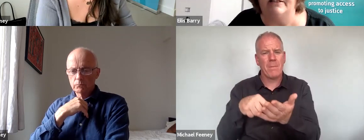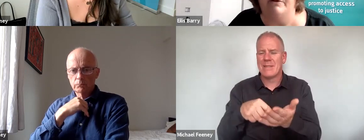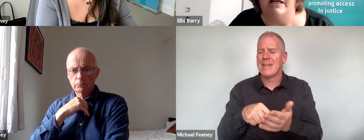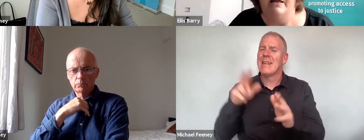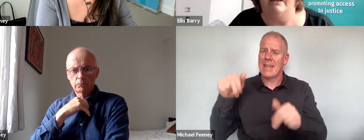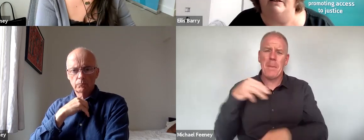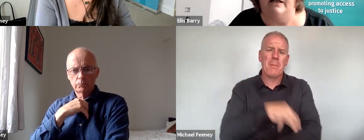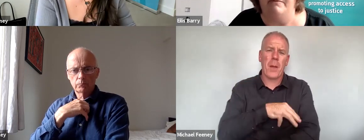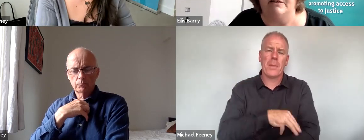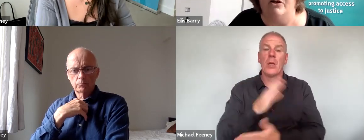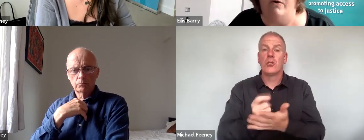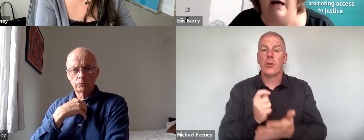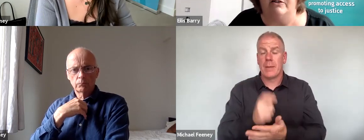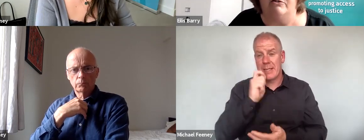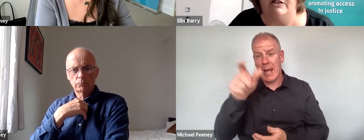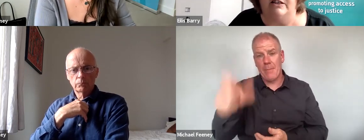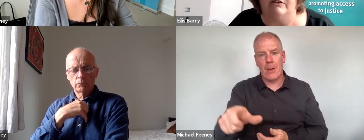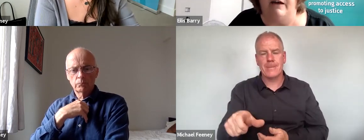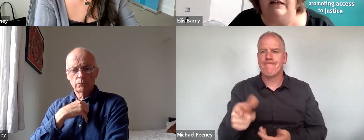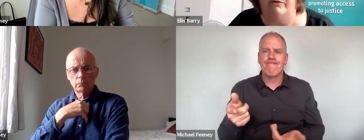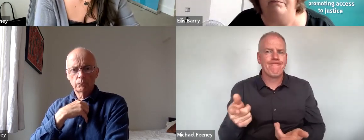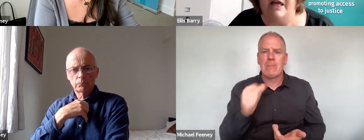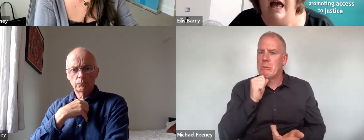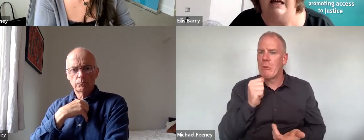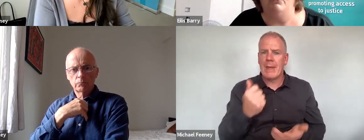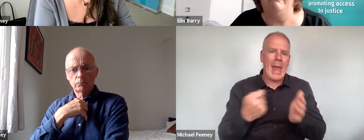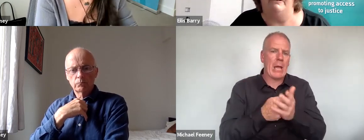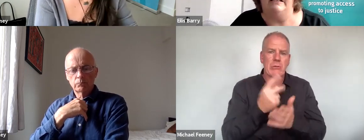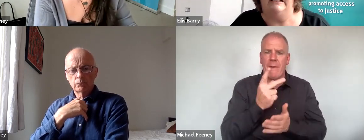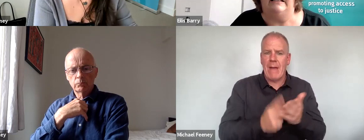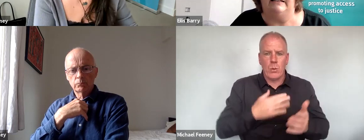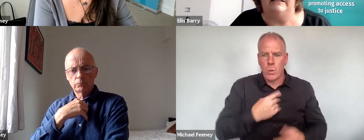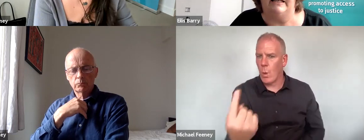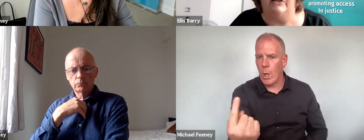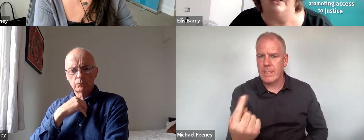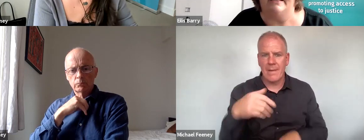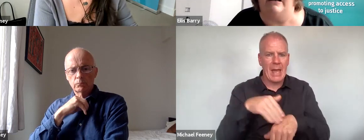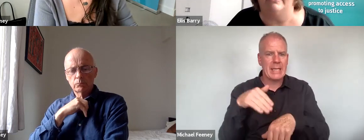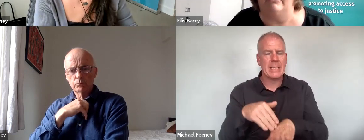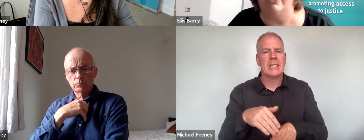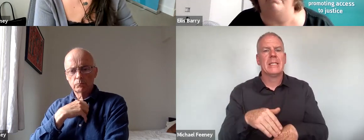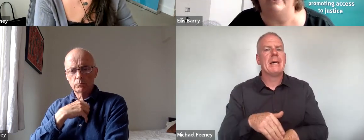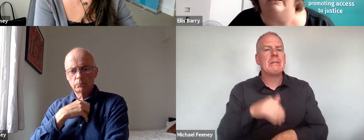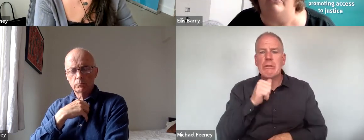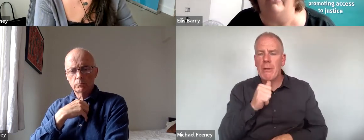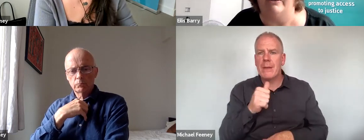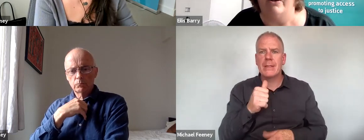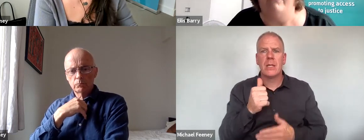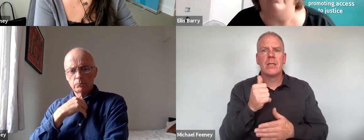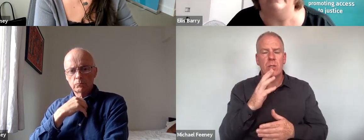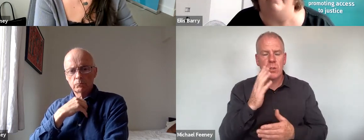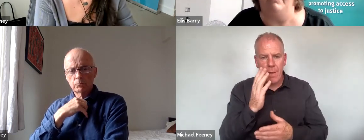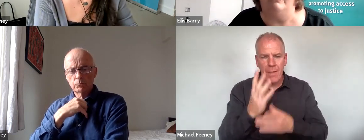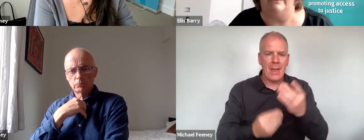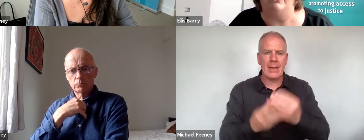telling someone that their claim has no added strategic value. And when very little litigation is carried out in a particular area,